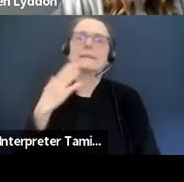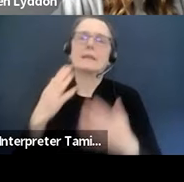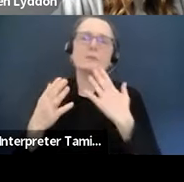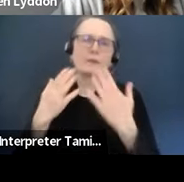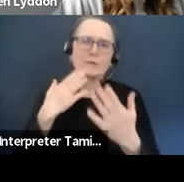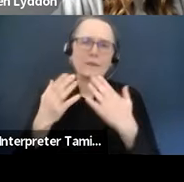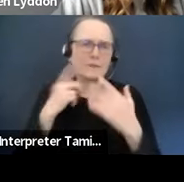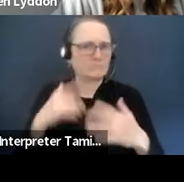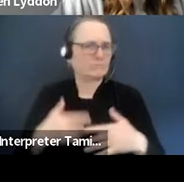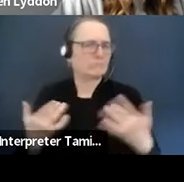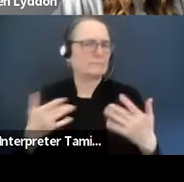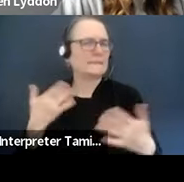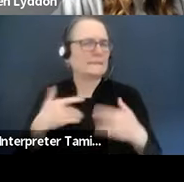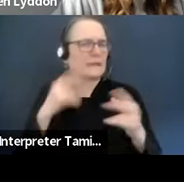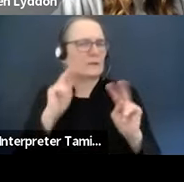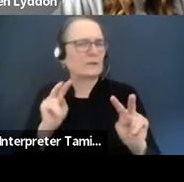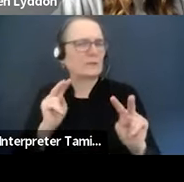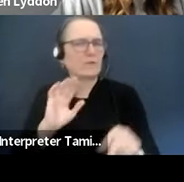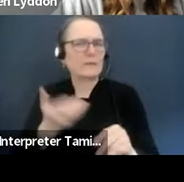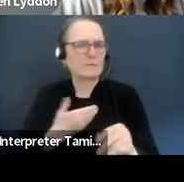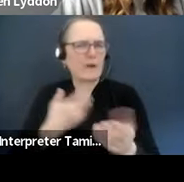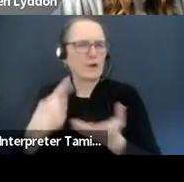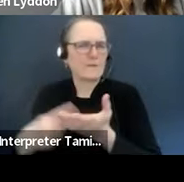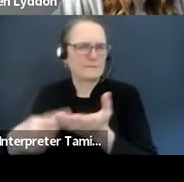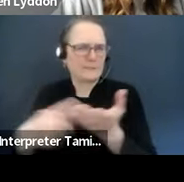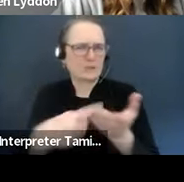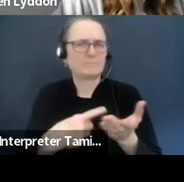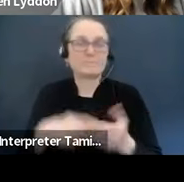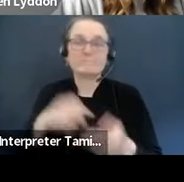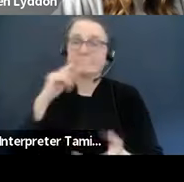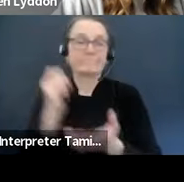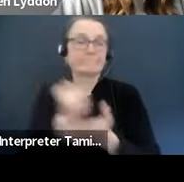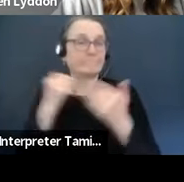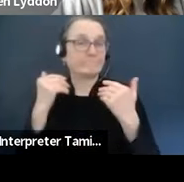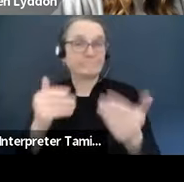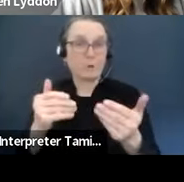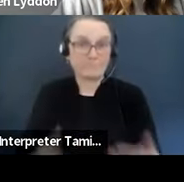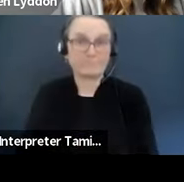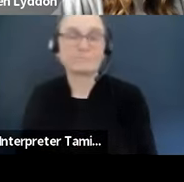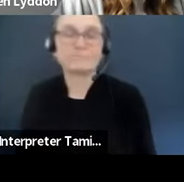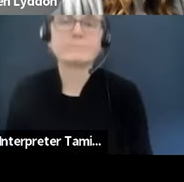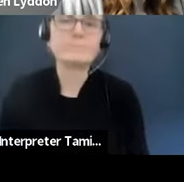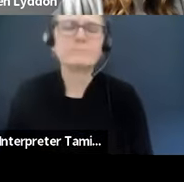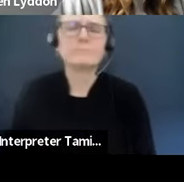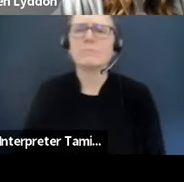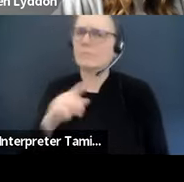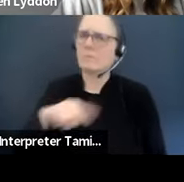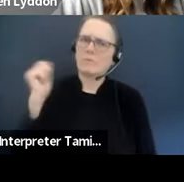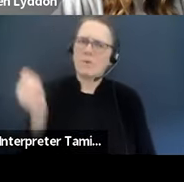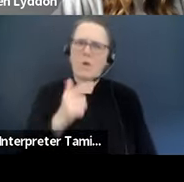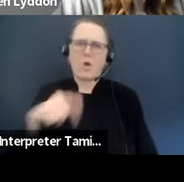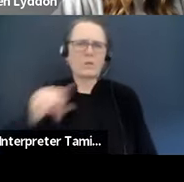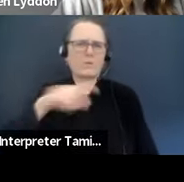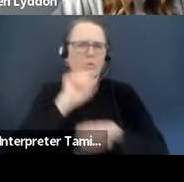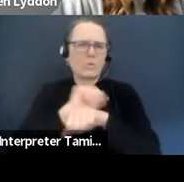and we're going to jump right in to it. All of you have worked so hard to navigate